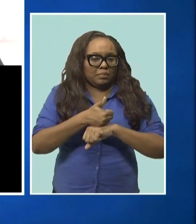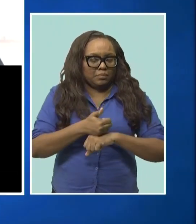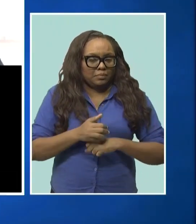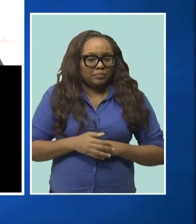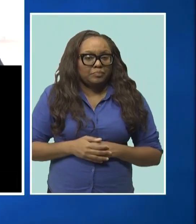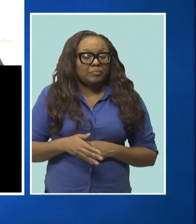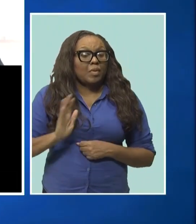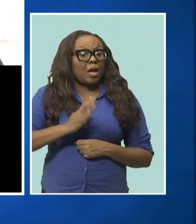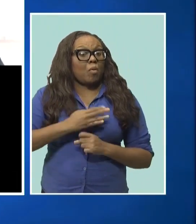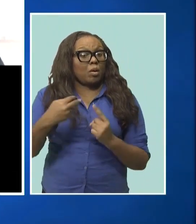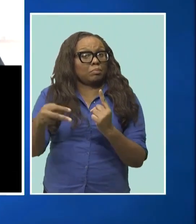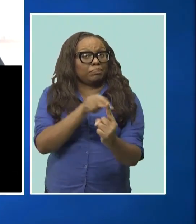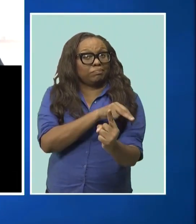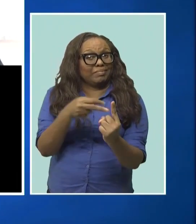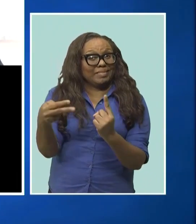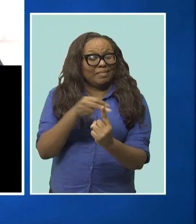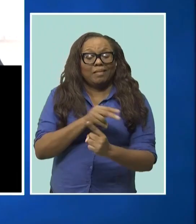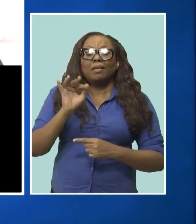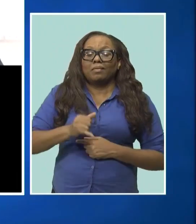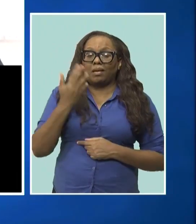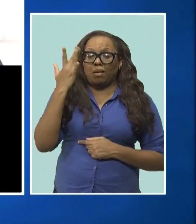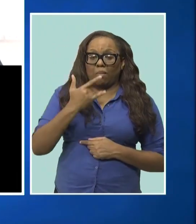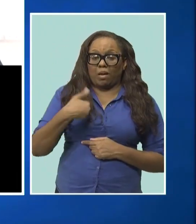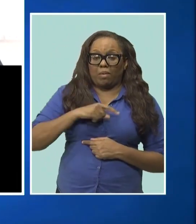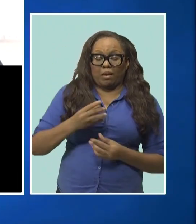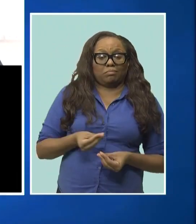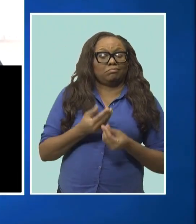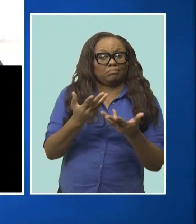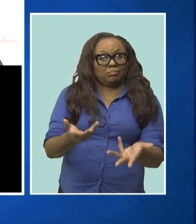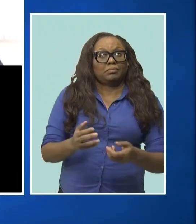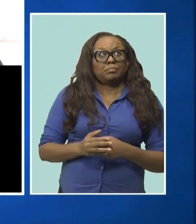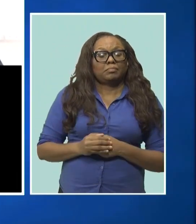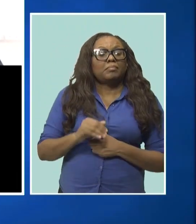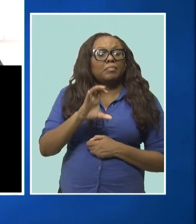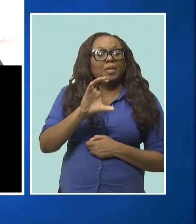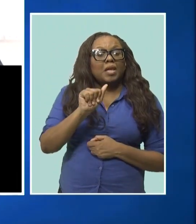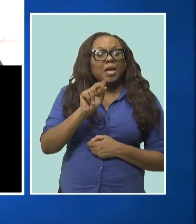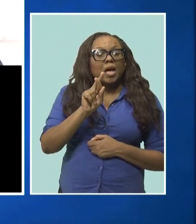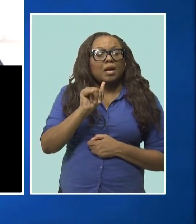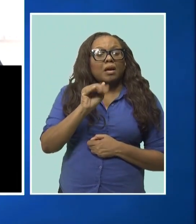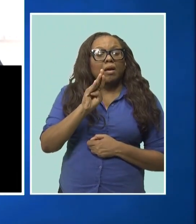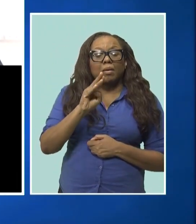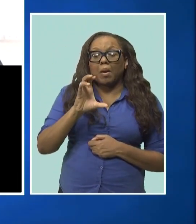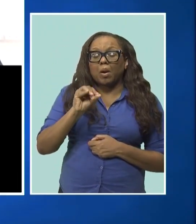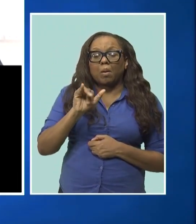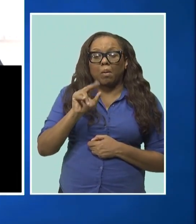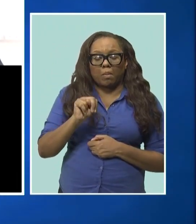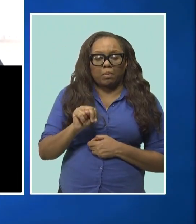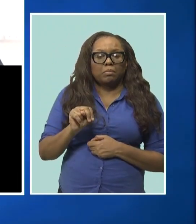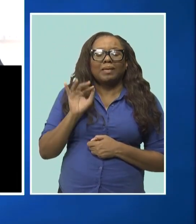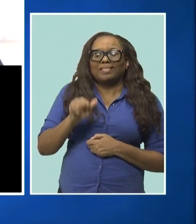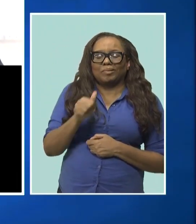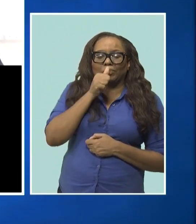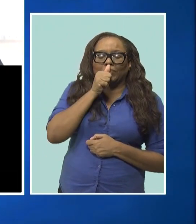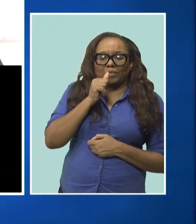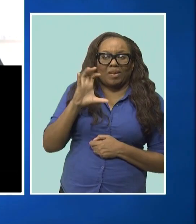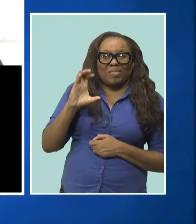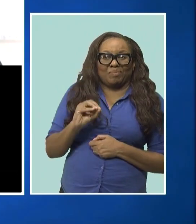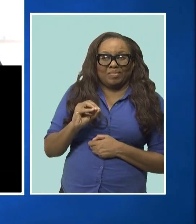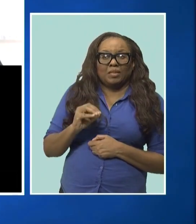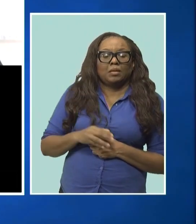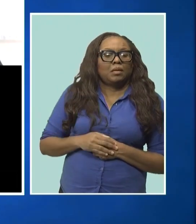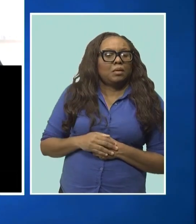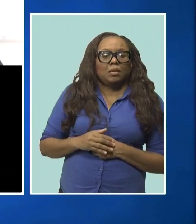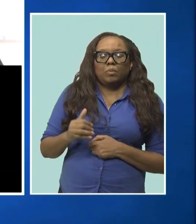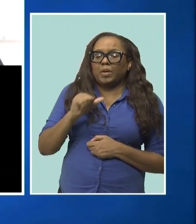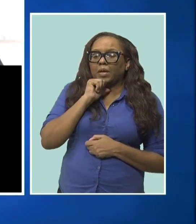our point of view, that is why we are providing the platform. I mean, CaribCoin is a private company. It is a member of the CTU. We don't have any